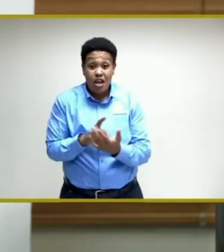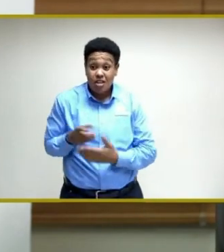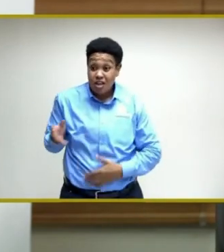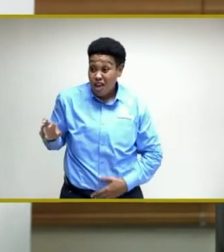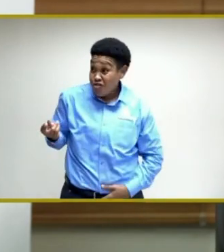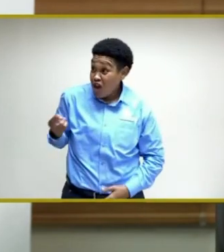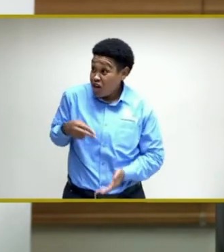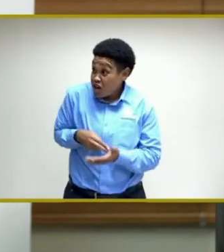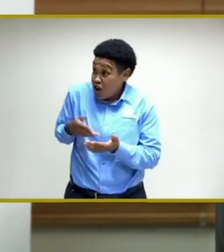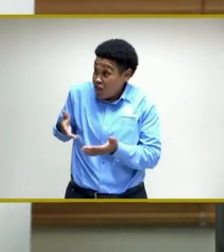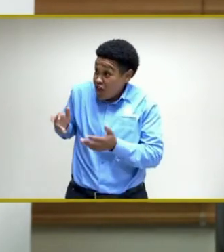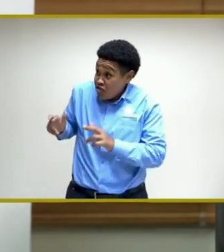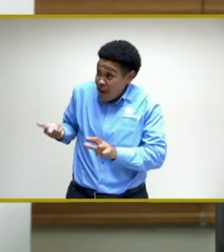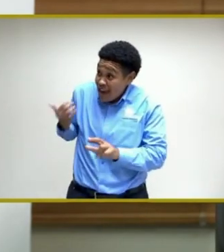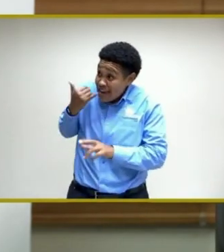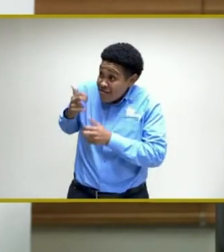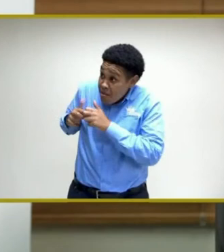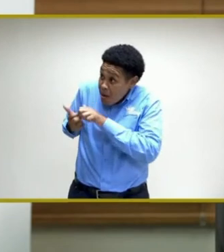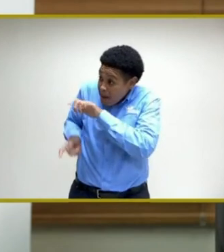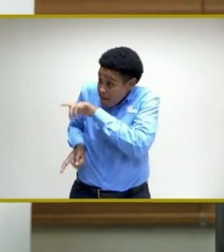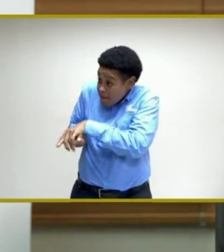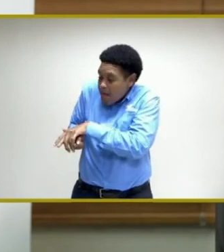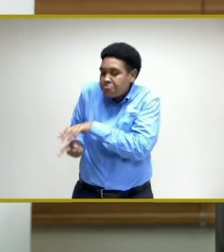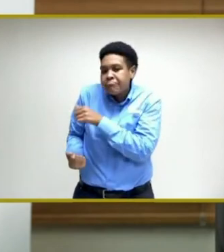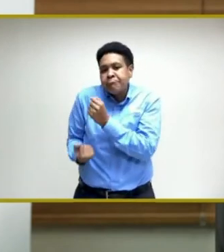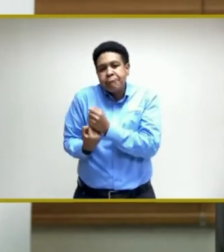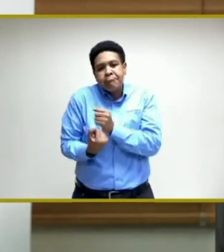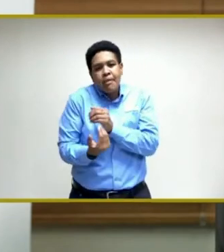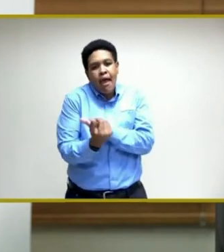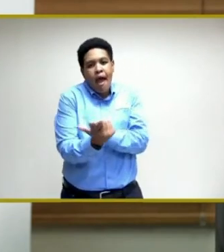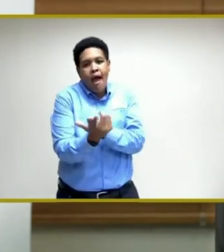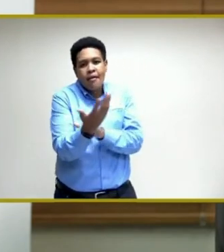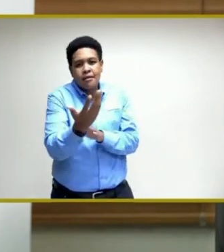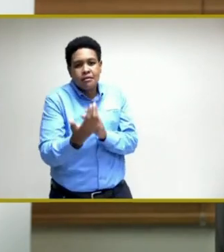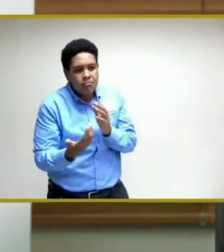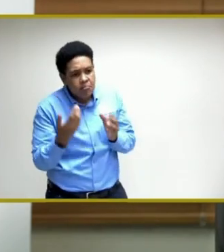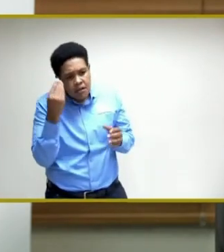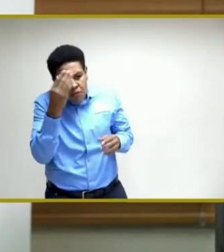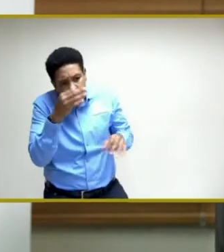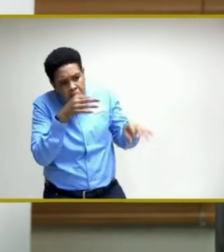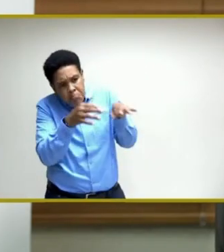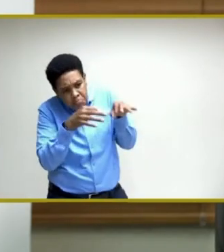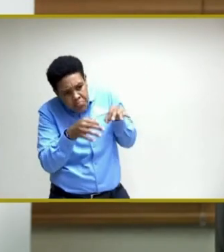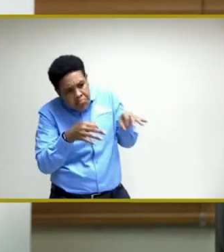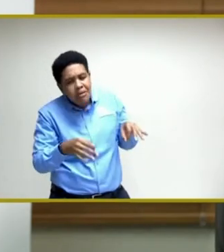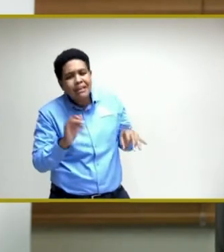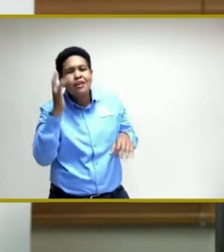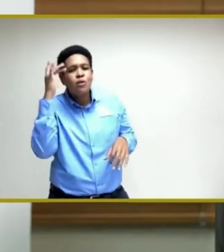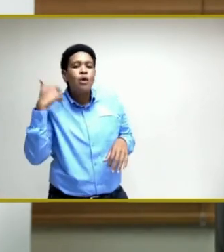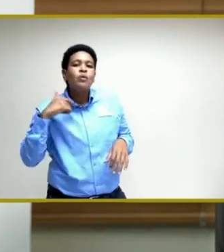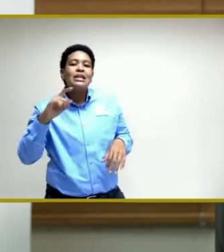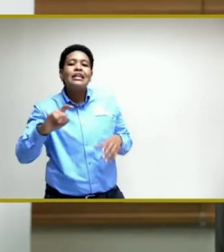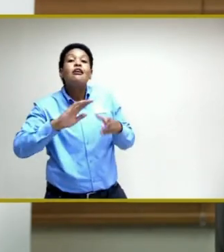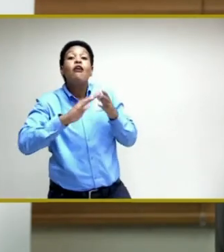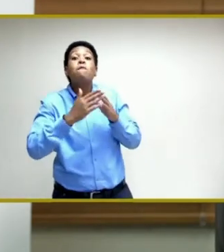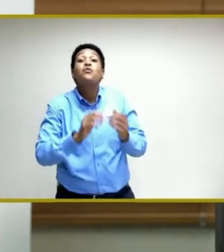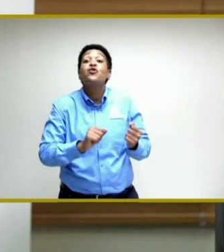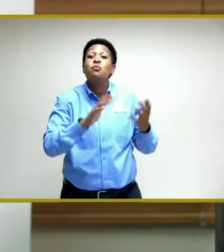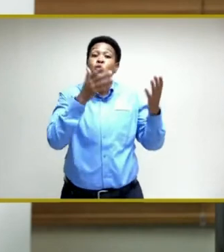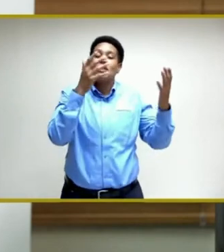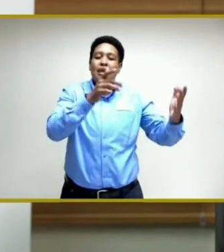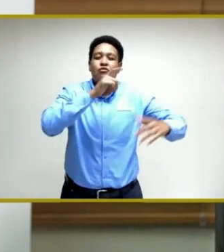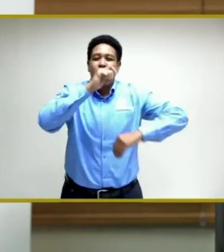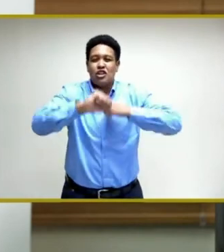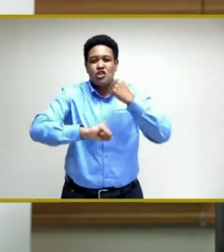or a nurse to give you the health guidelines. And that's why we need the community approach to be out there and to support this. So